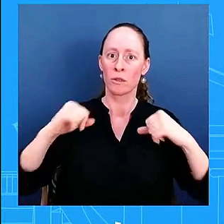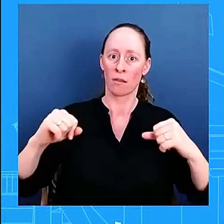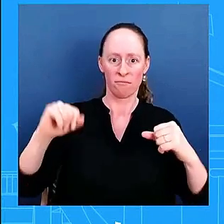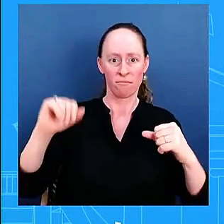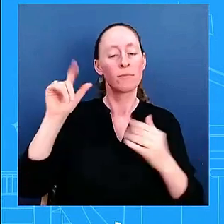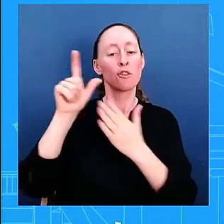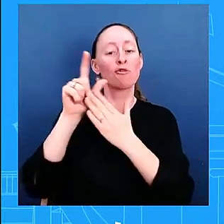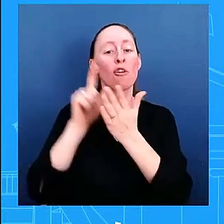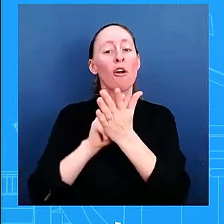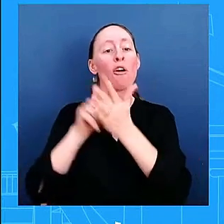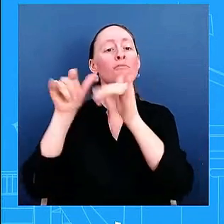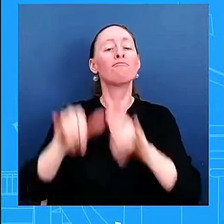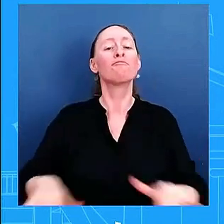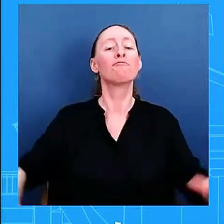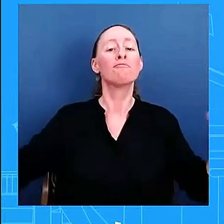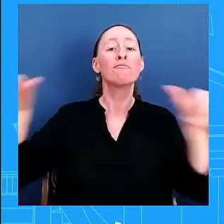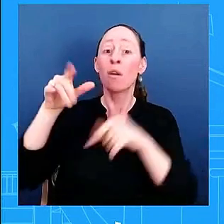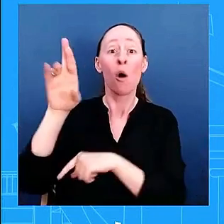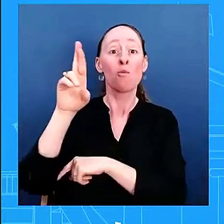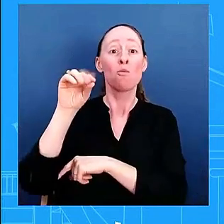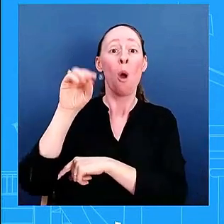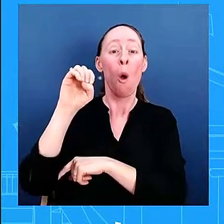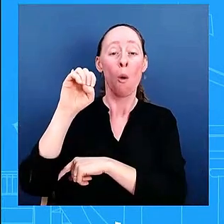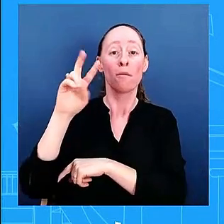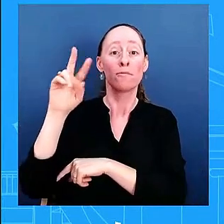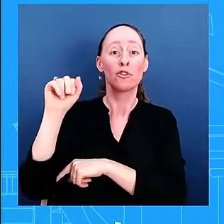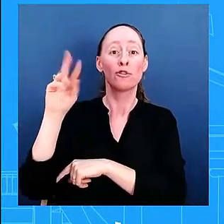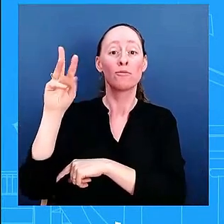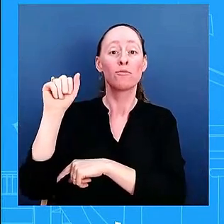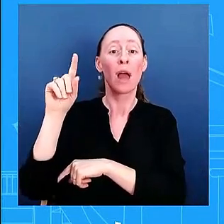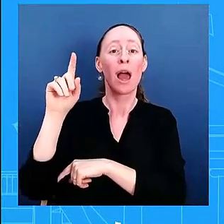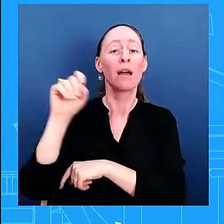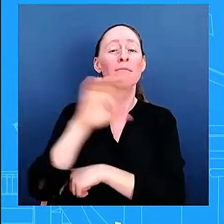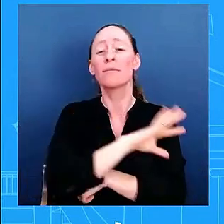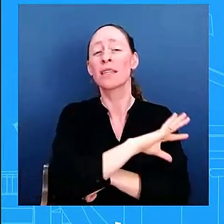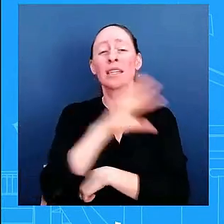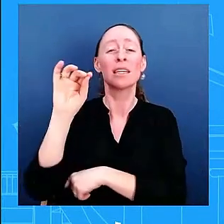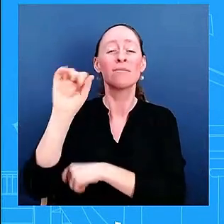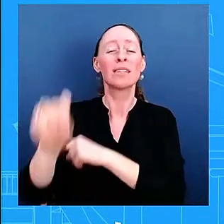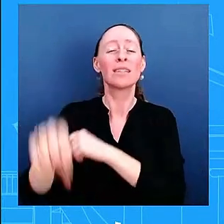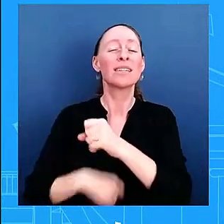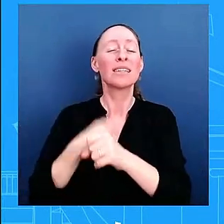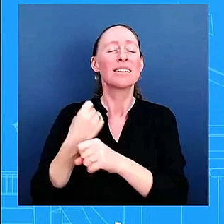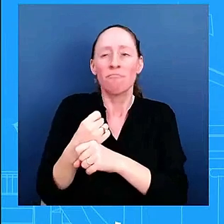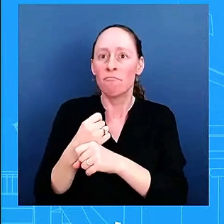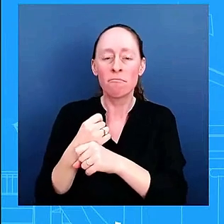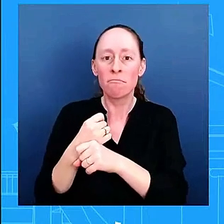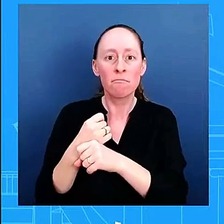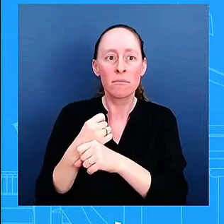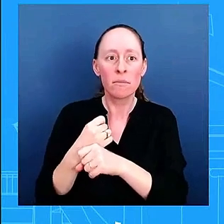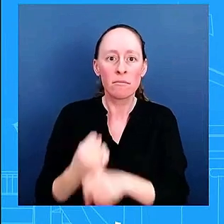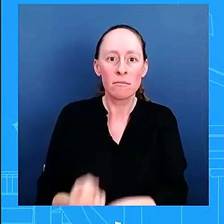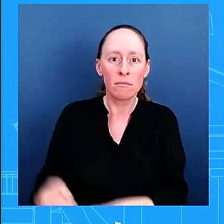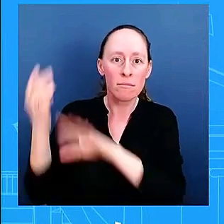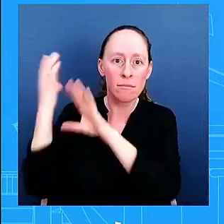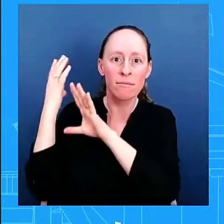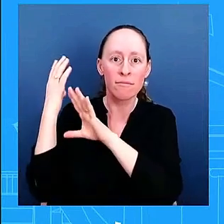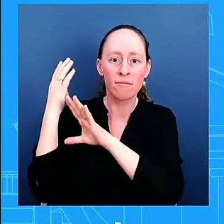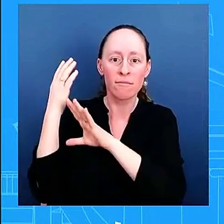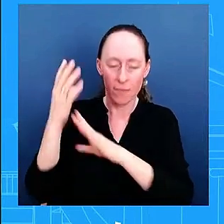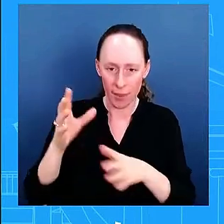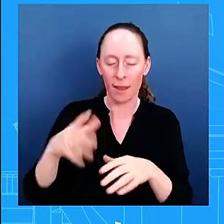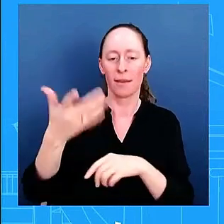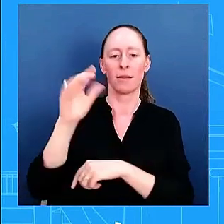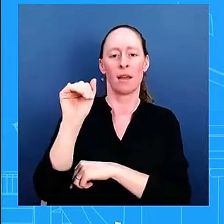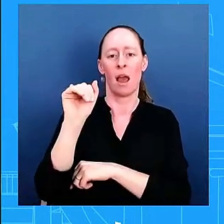for almost a constitutional right for almost 50 years were stripped away and we have made that commitment from this administration the biden harris administration to